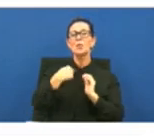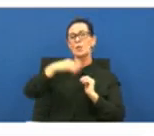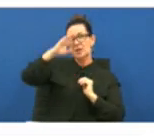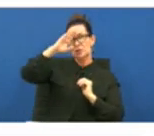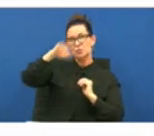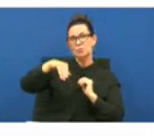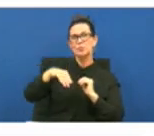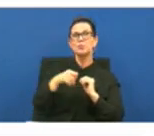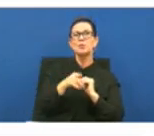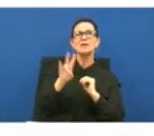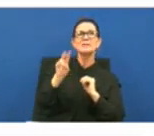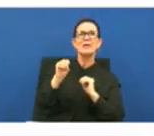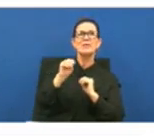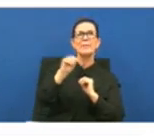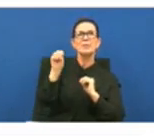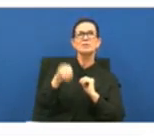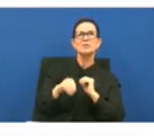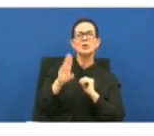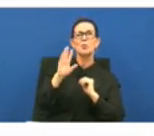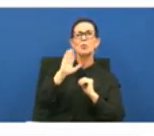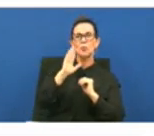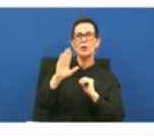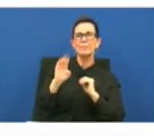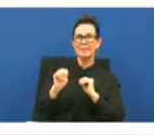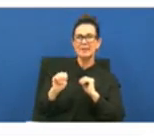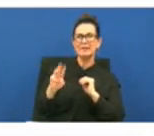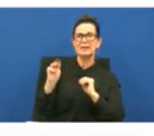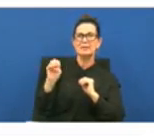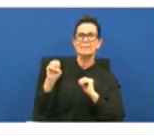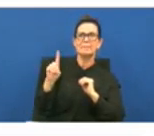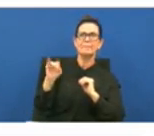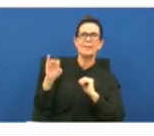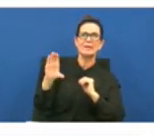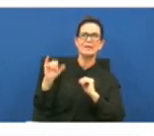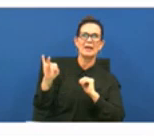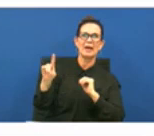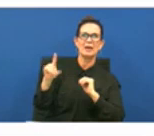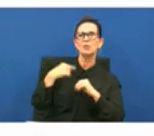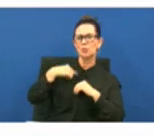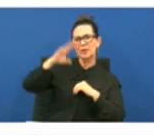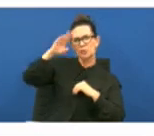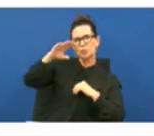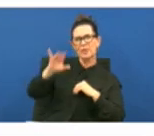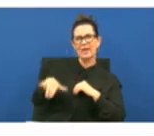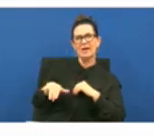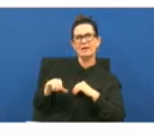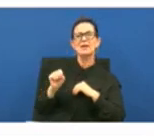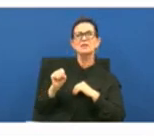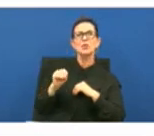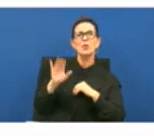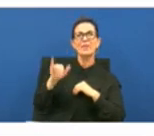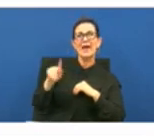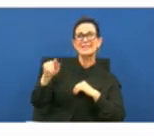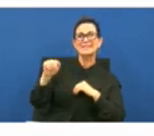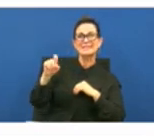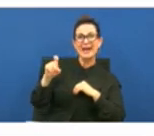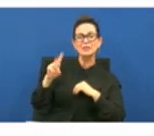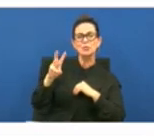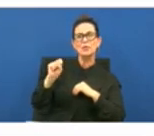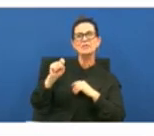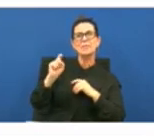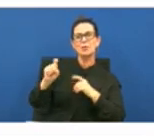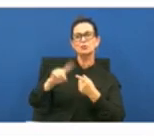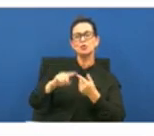that 70 of the population would be medicaid we understood that and so that tax passage was was supposed to help that indigent